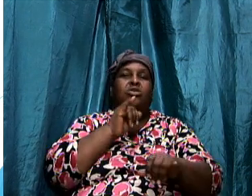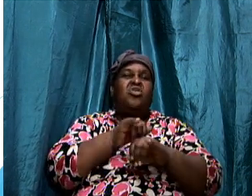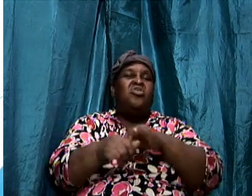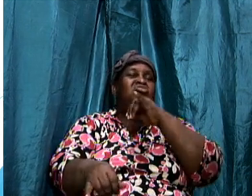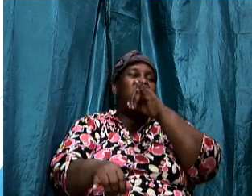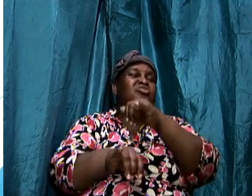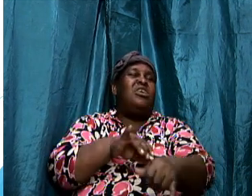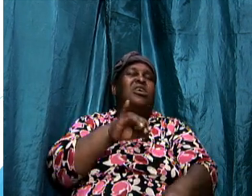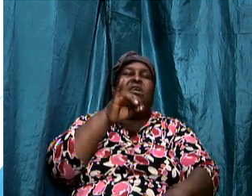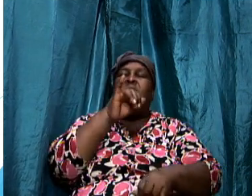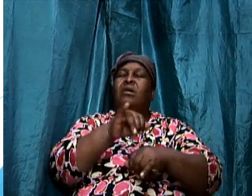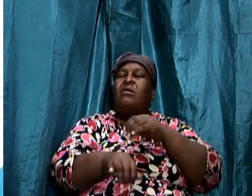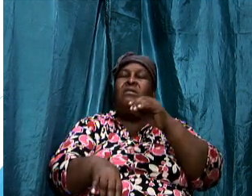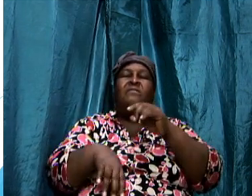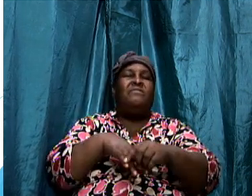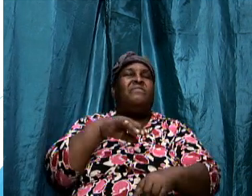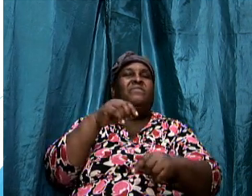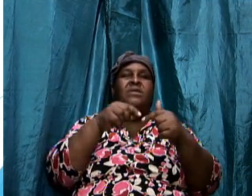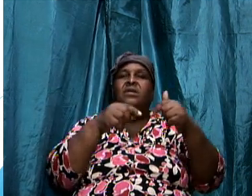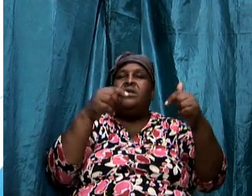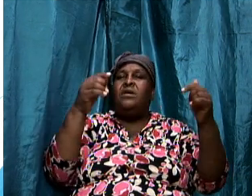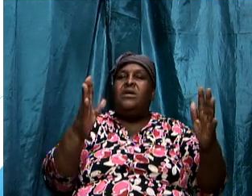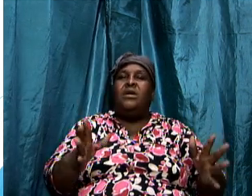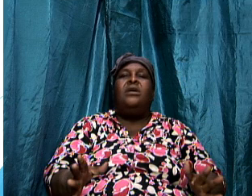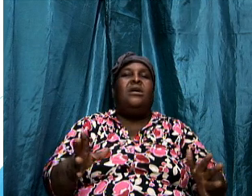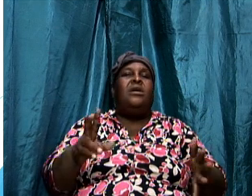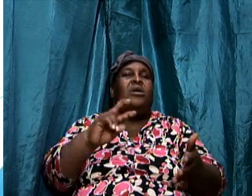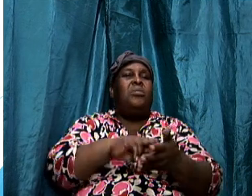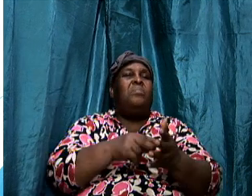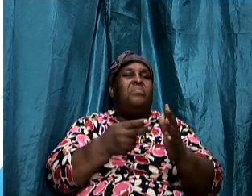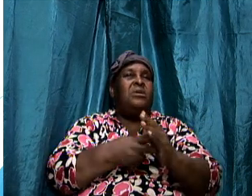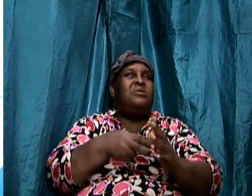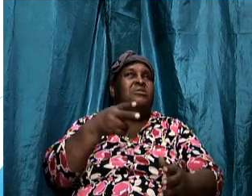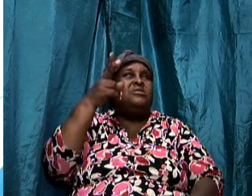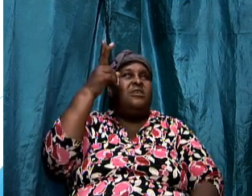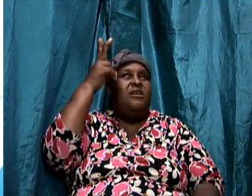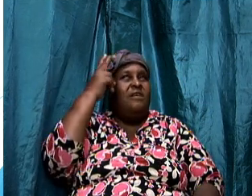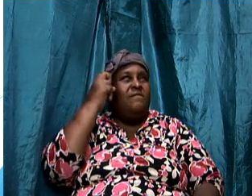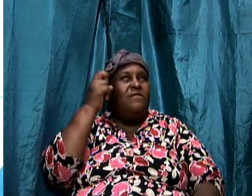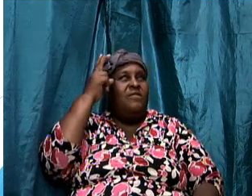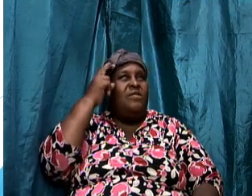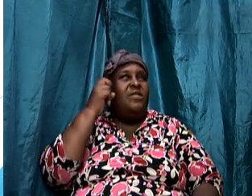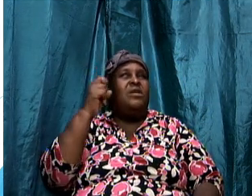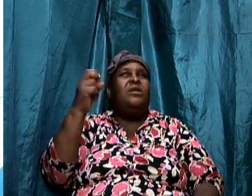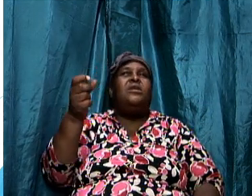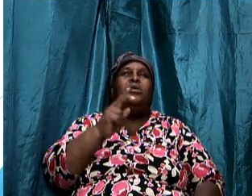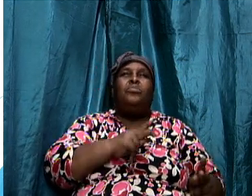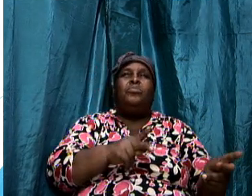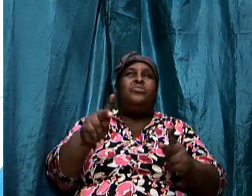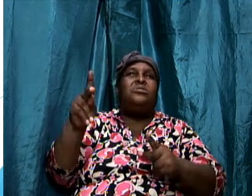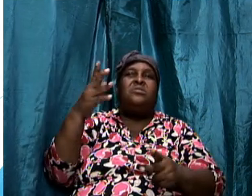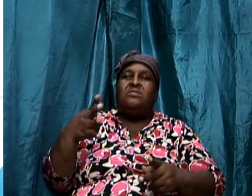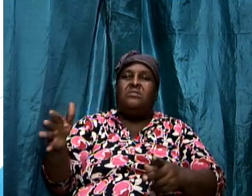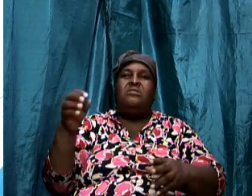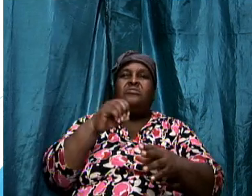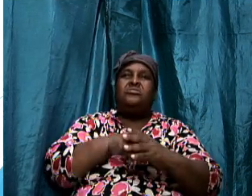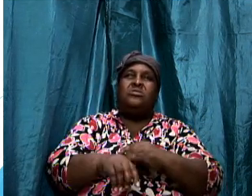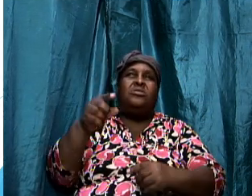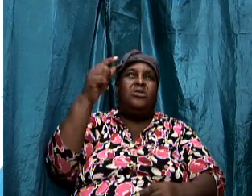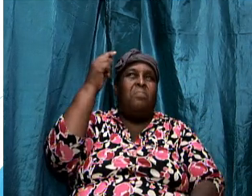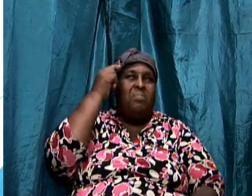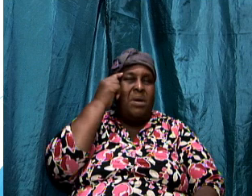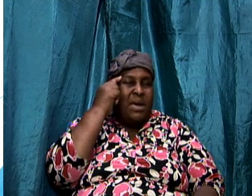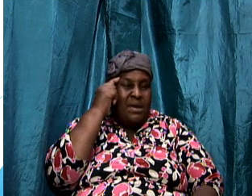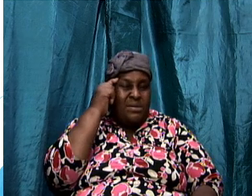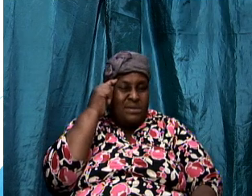to constantly push till he penetrates the barrier and breaks through to the other side he's trying to get through to the other